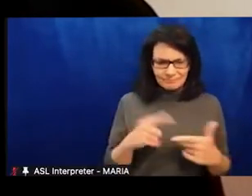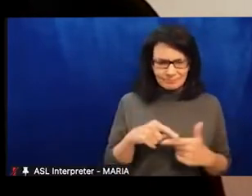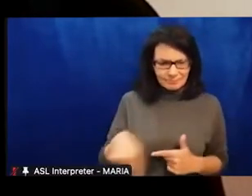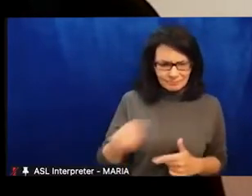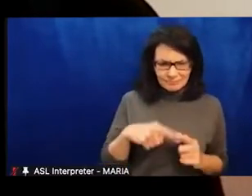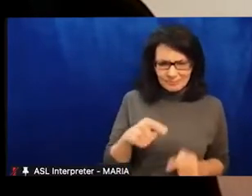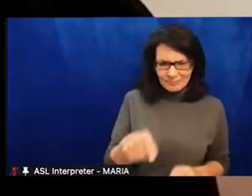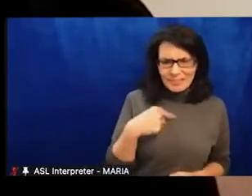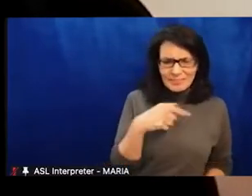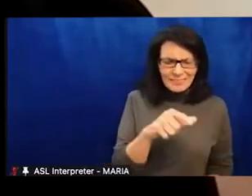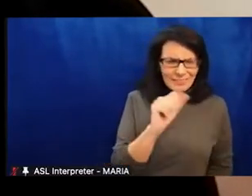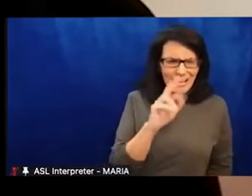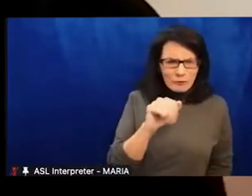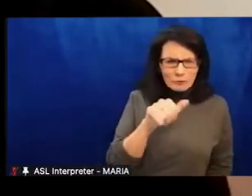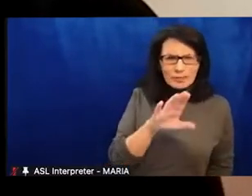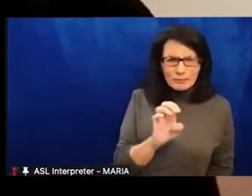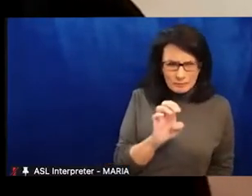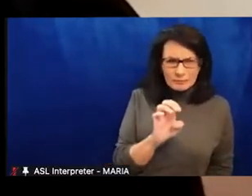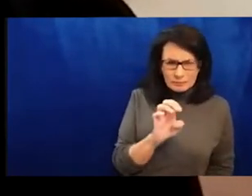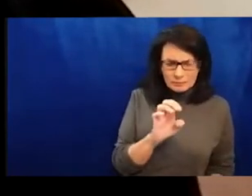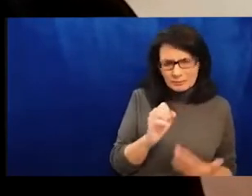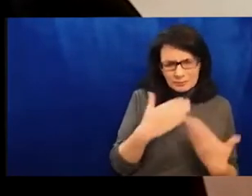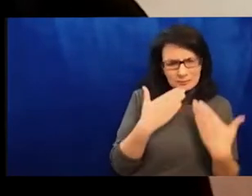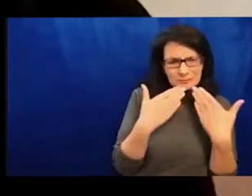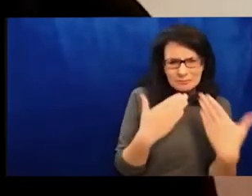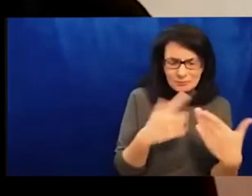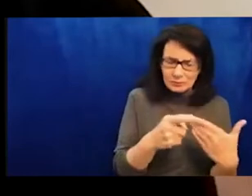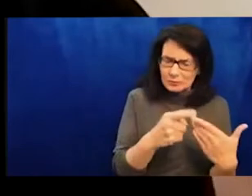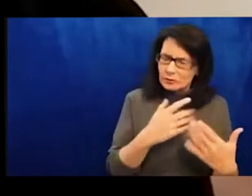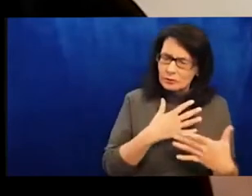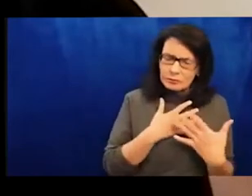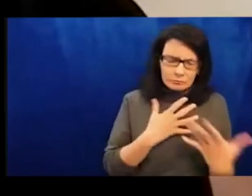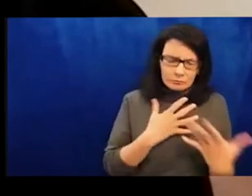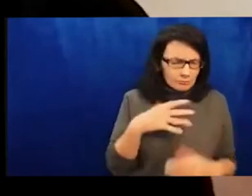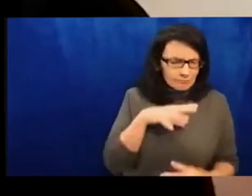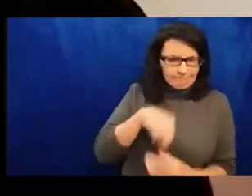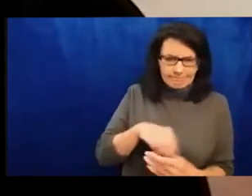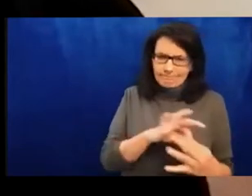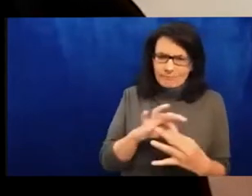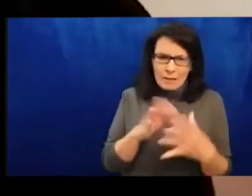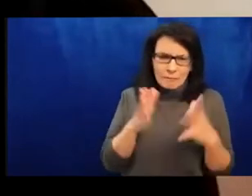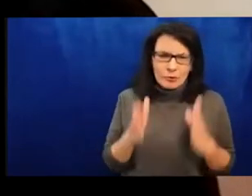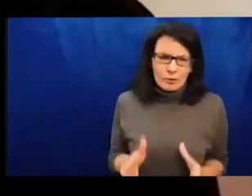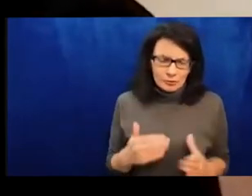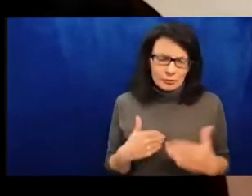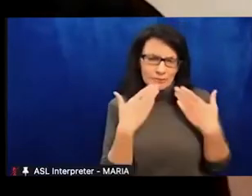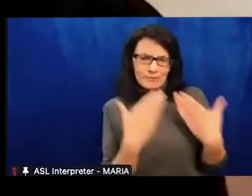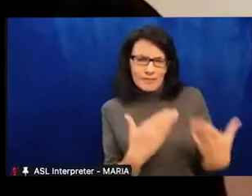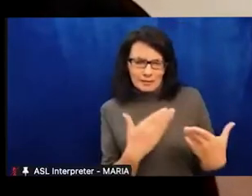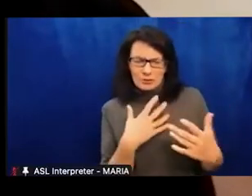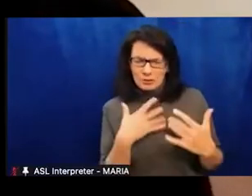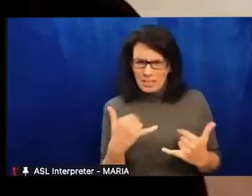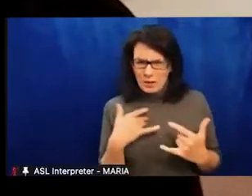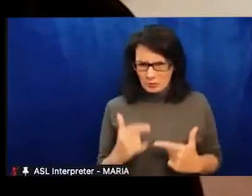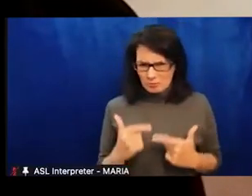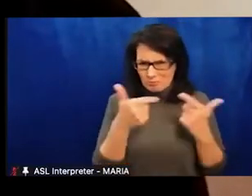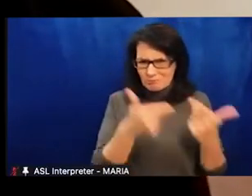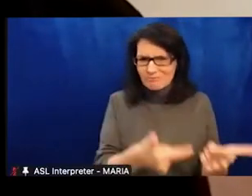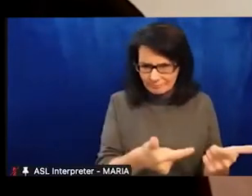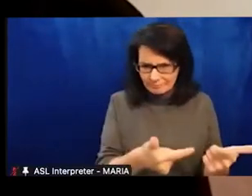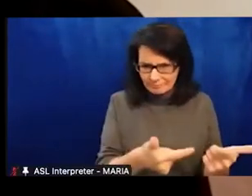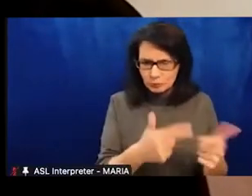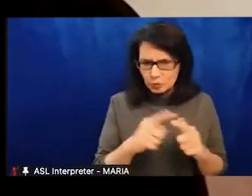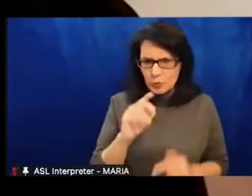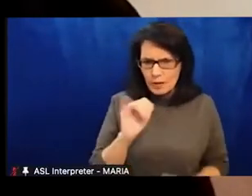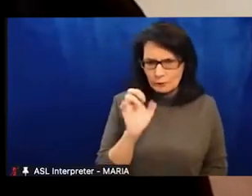With that, I want to thank all of our participants for being here and sharing valuable insights, and thank you to everyone who tuned in